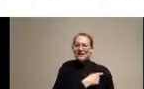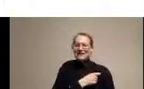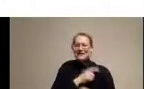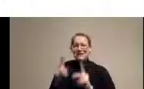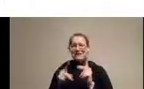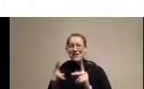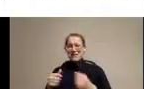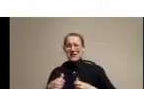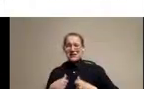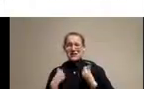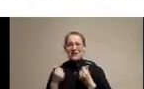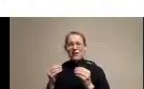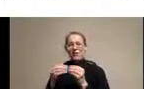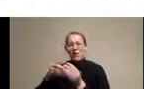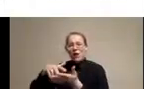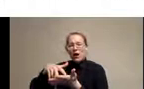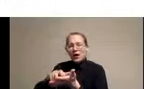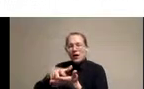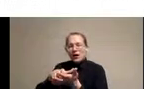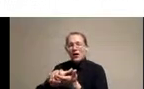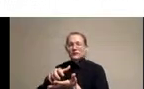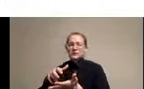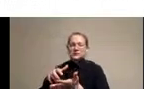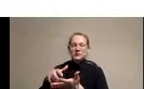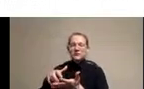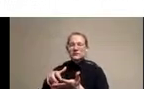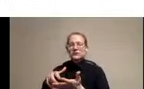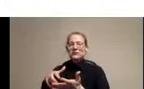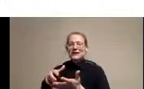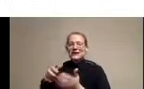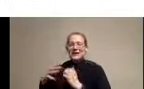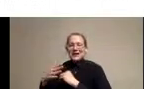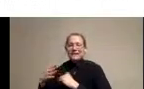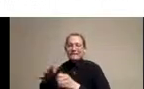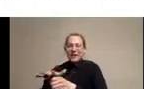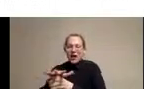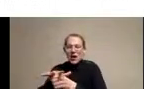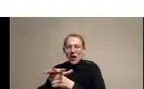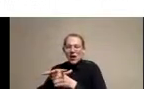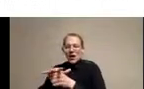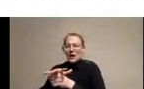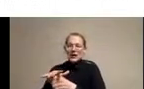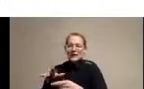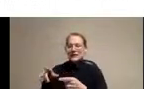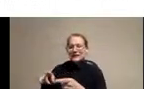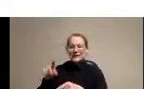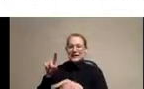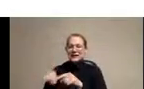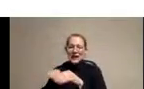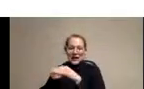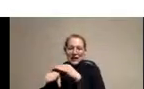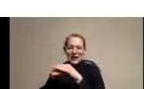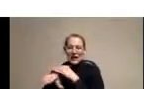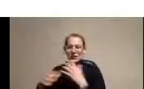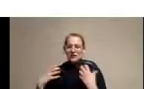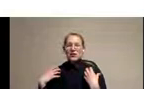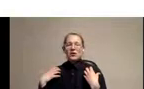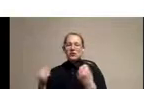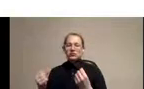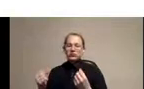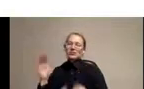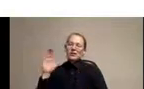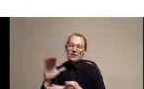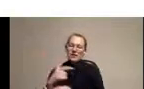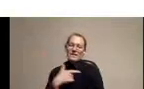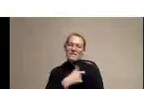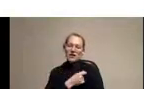vulnerable counties are people who actually are less likely to get the vaccine, which is, of course, the exact opposite of what you'd want. So number one has been technical shortcomings. Number